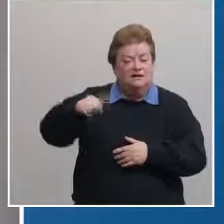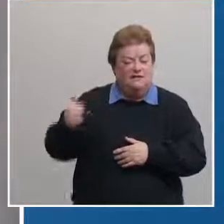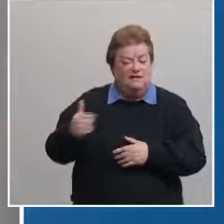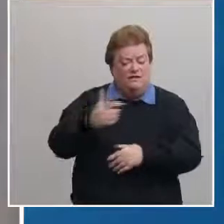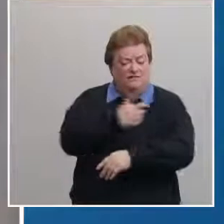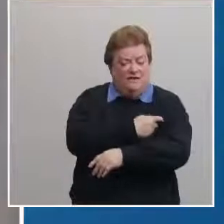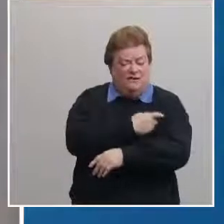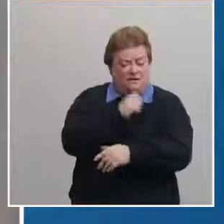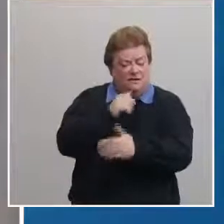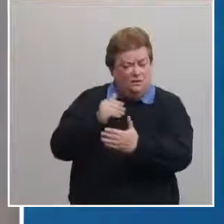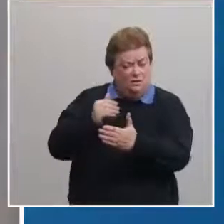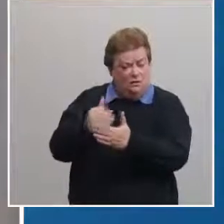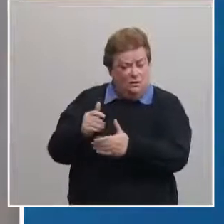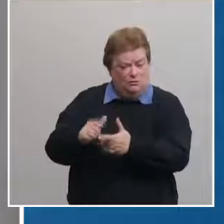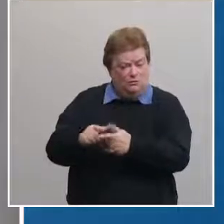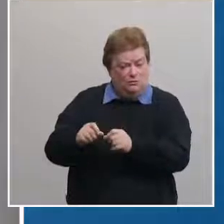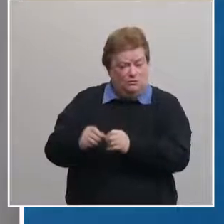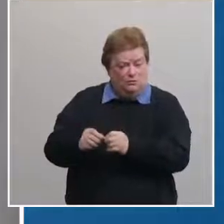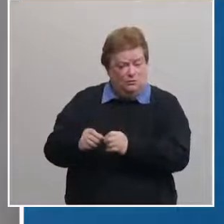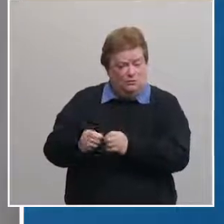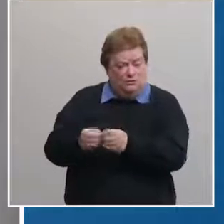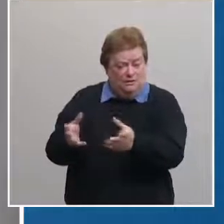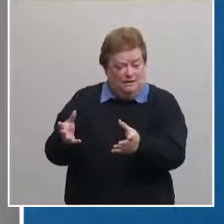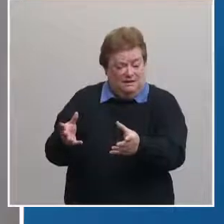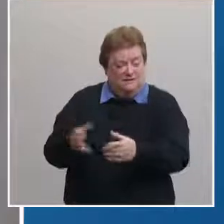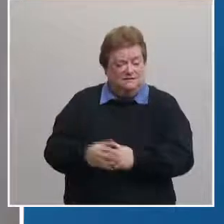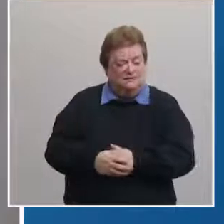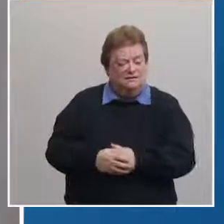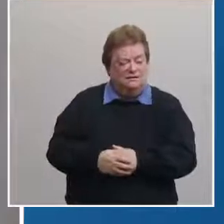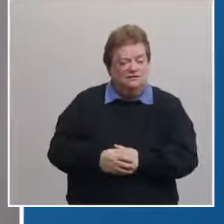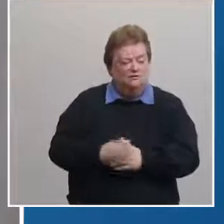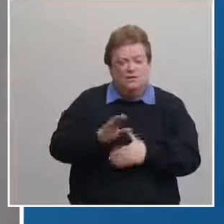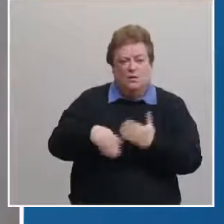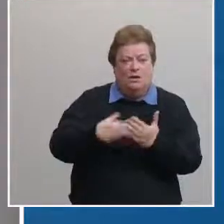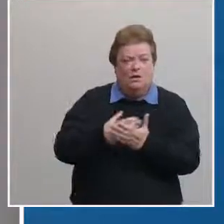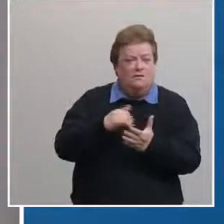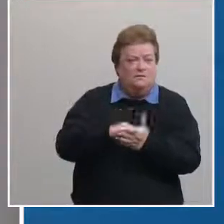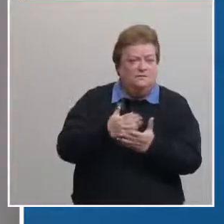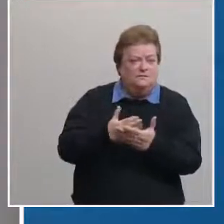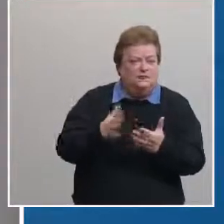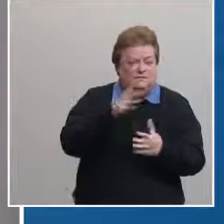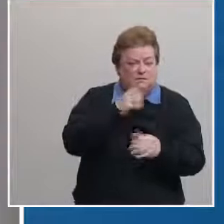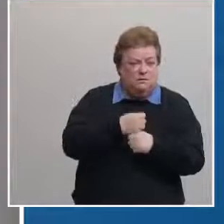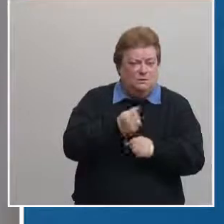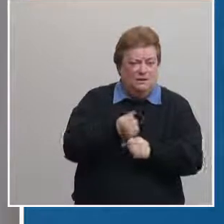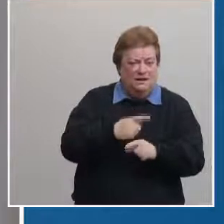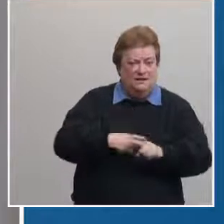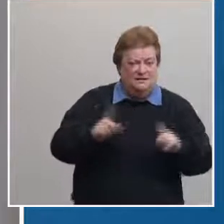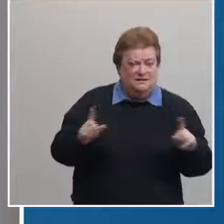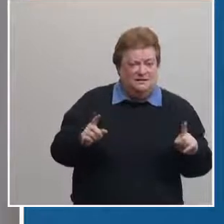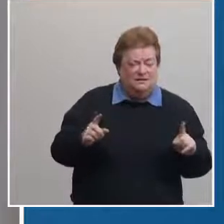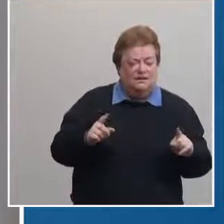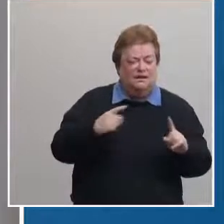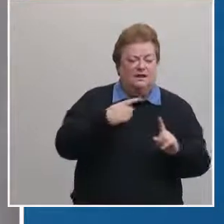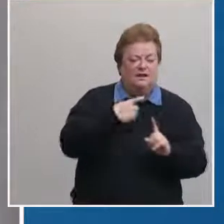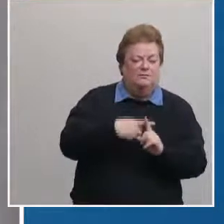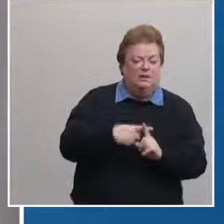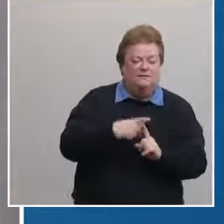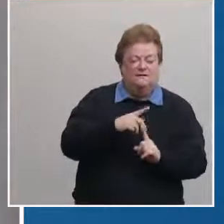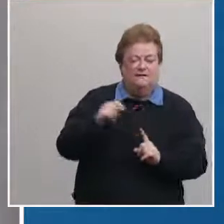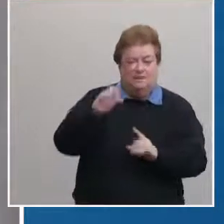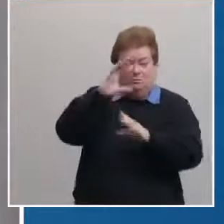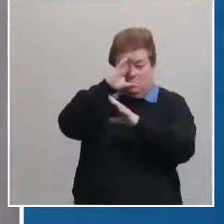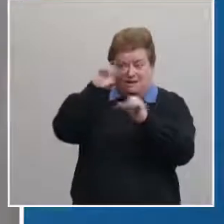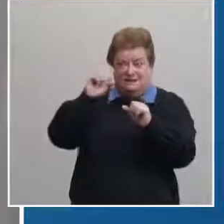is close to being released and so all of those things are going to make a difference plus the president's initiative